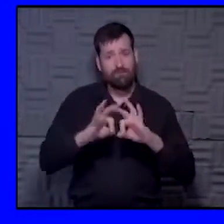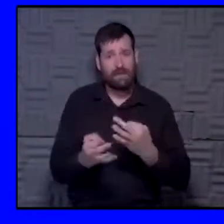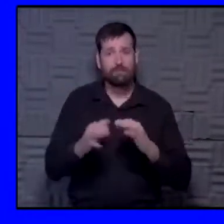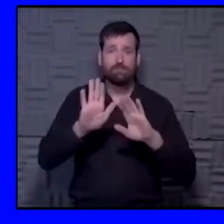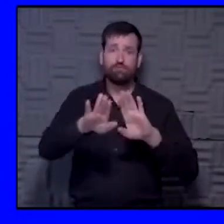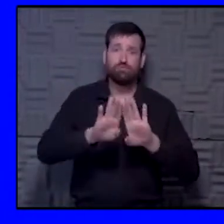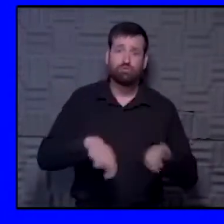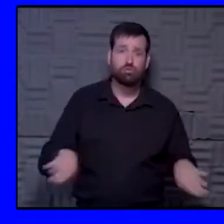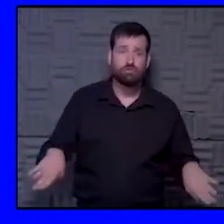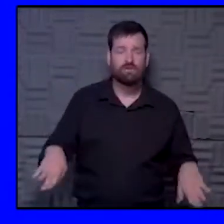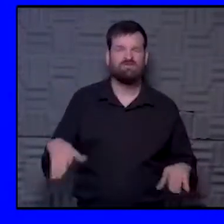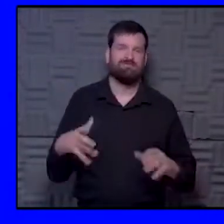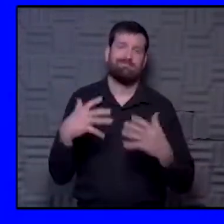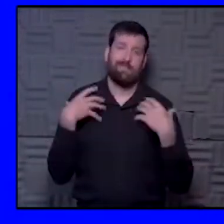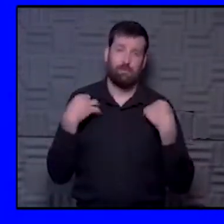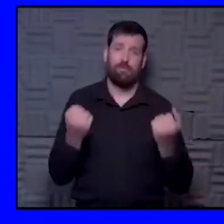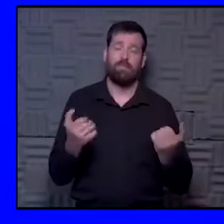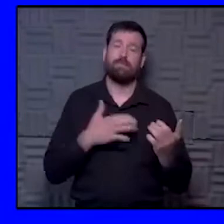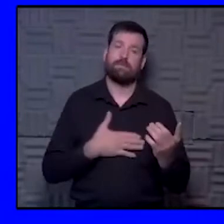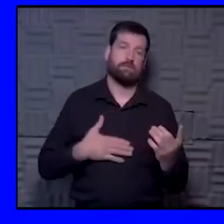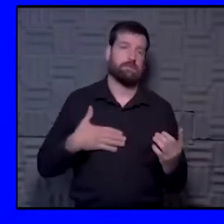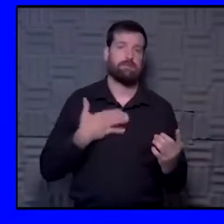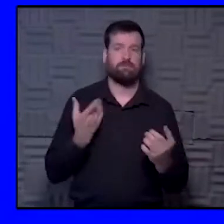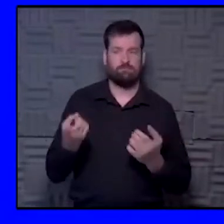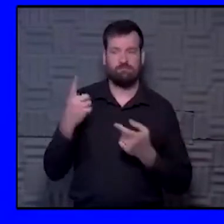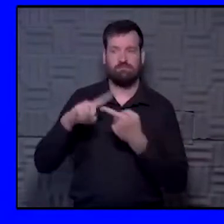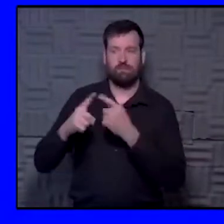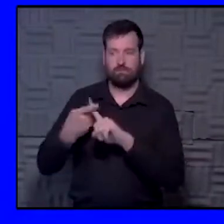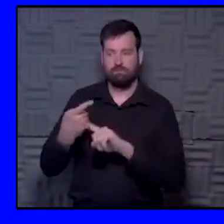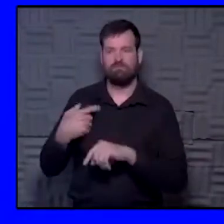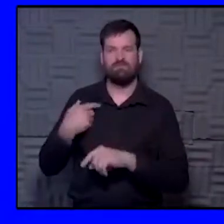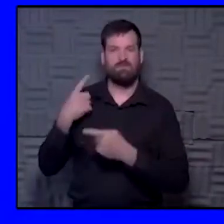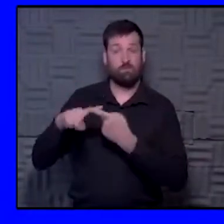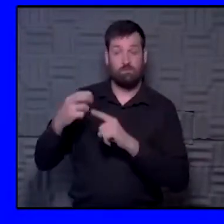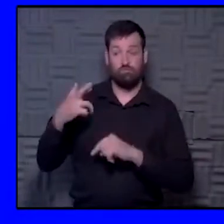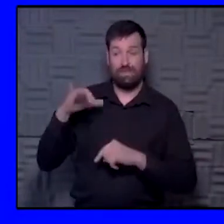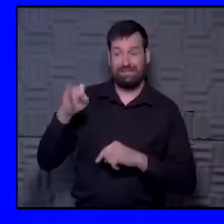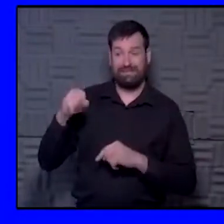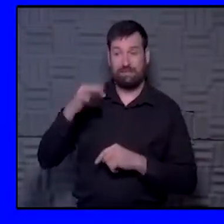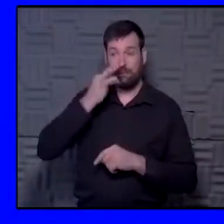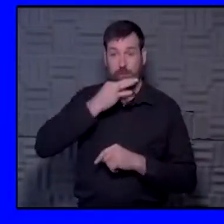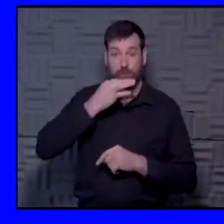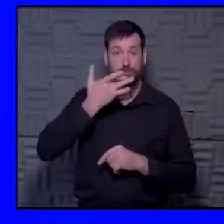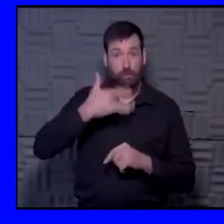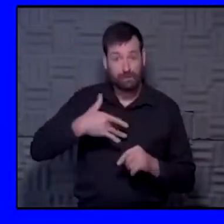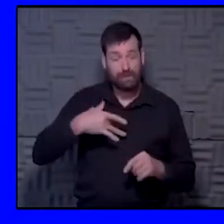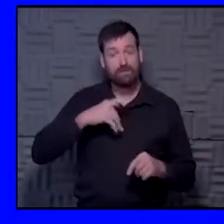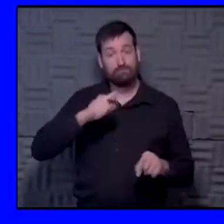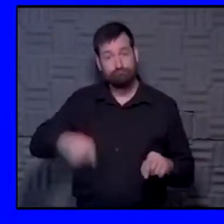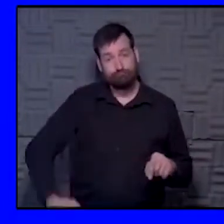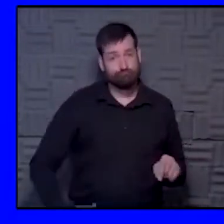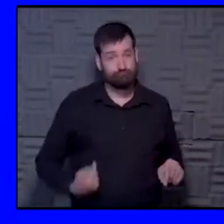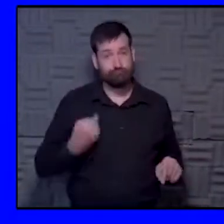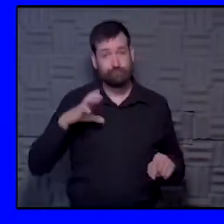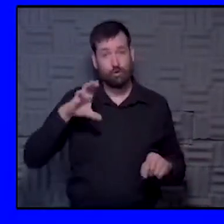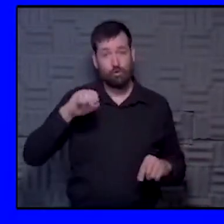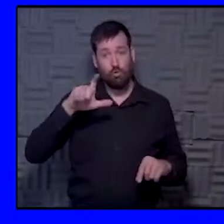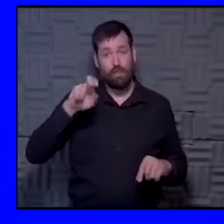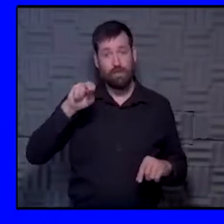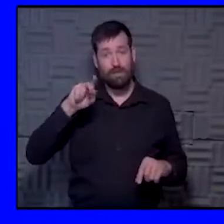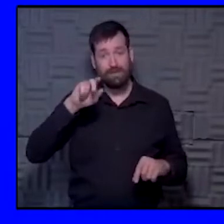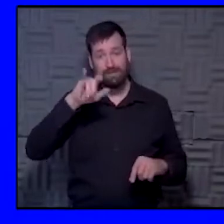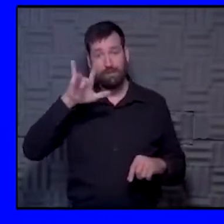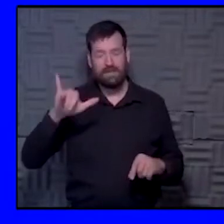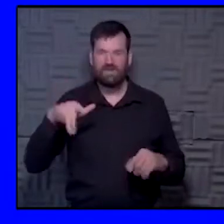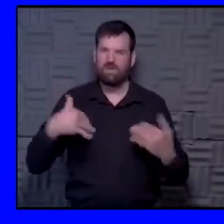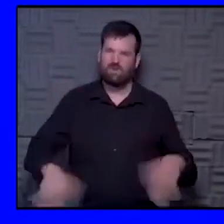children than health. So please, I just had a friend, my buddy Chris, for his upcoming birthday, had to get his colonoscopy. Hell of a birthday present. I